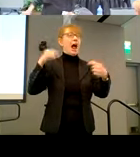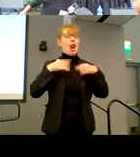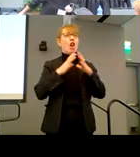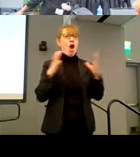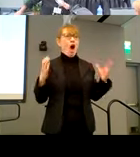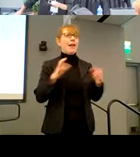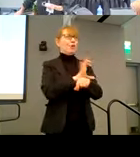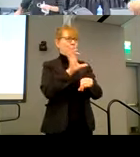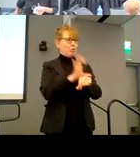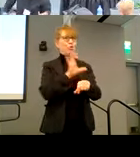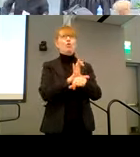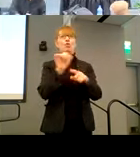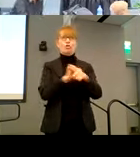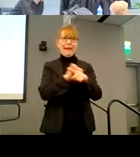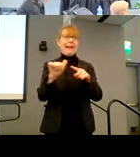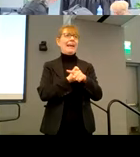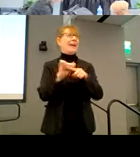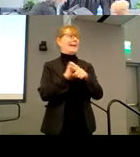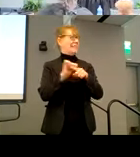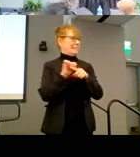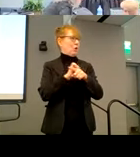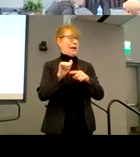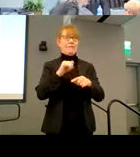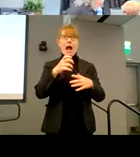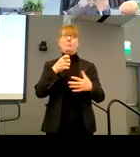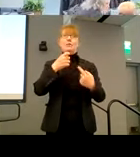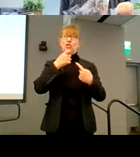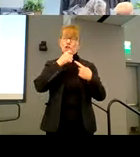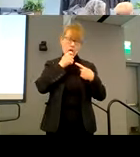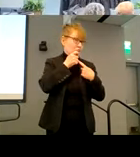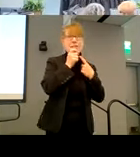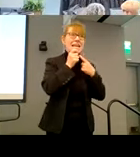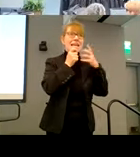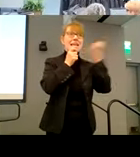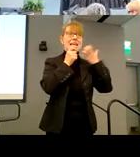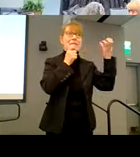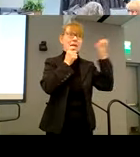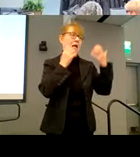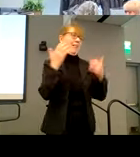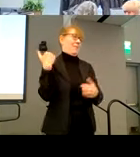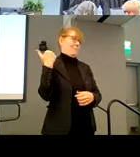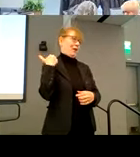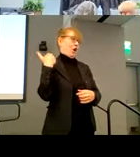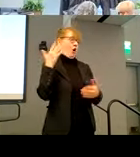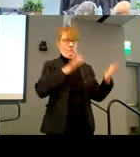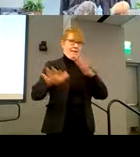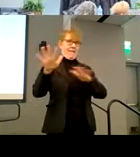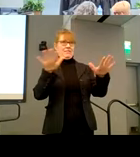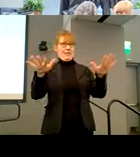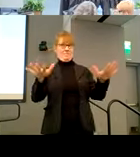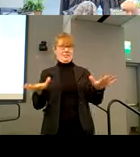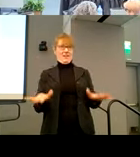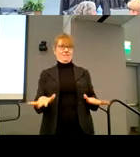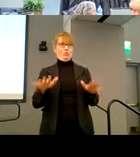this time during the pandemic. So if I'm screaming into the microphone, please let me know as I reacclimate myself to in-person presentations.